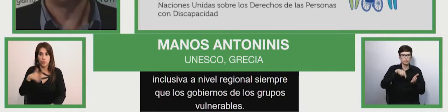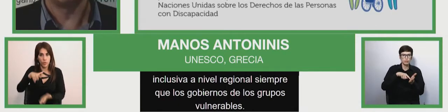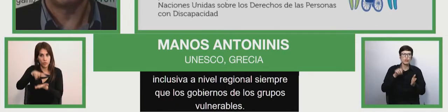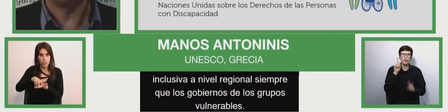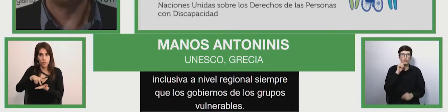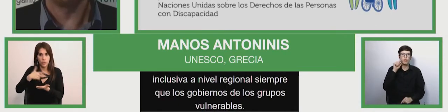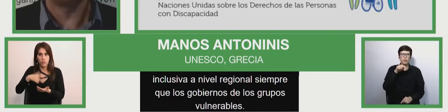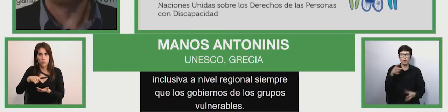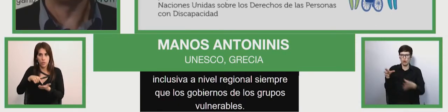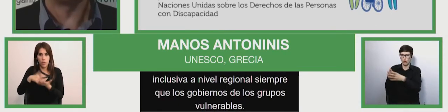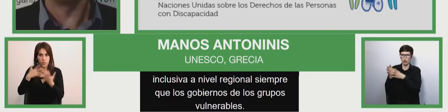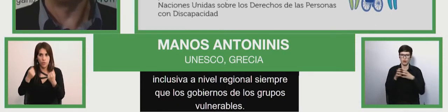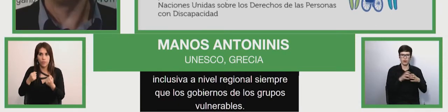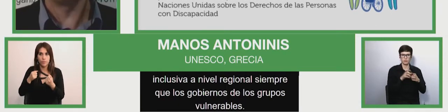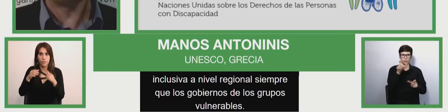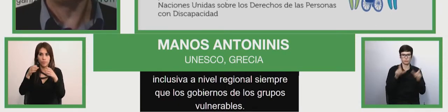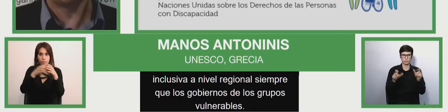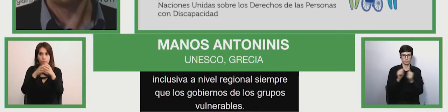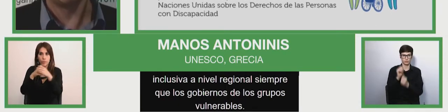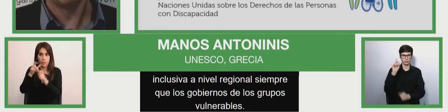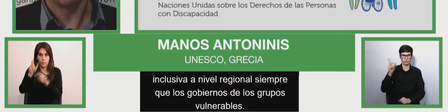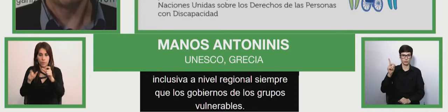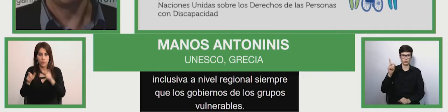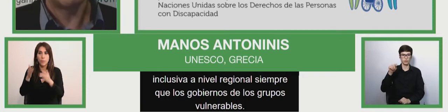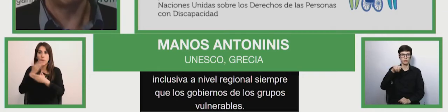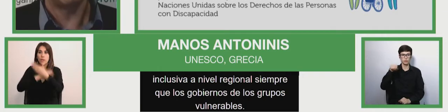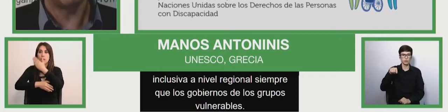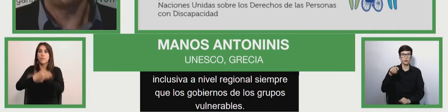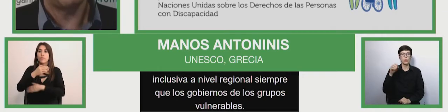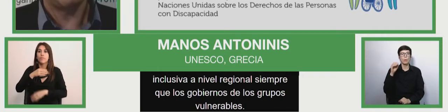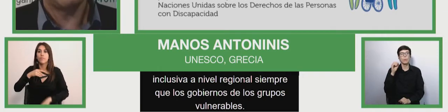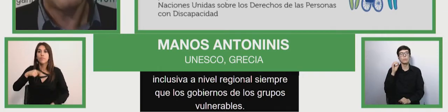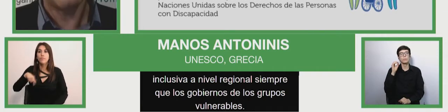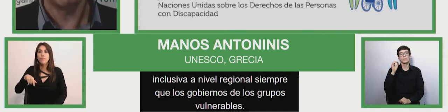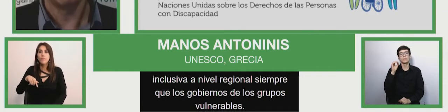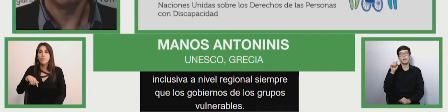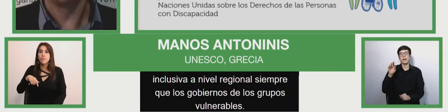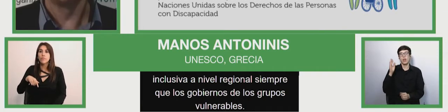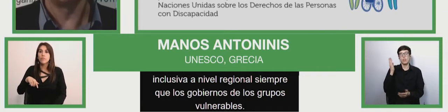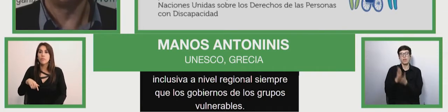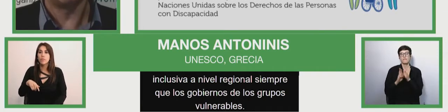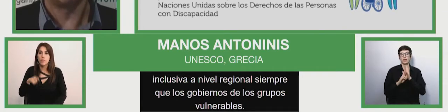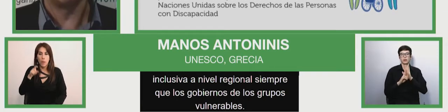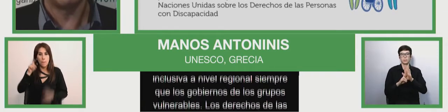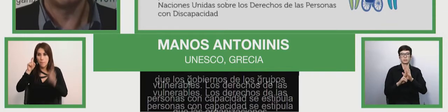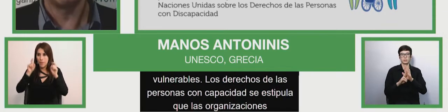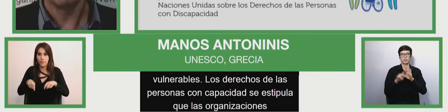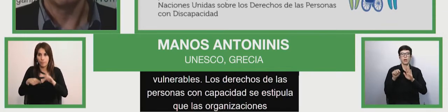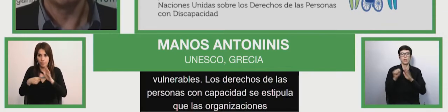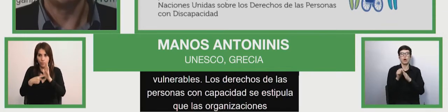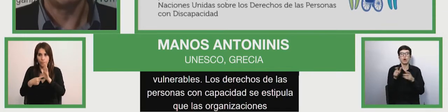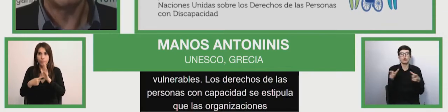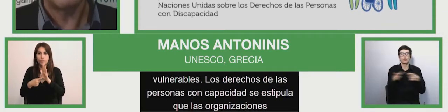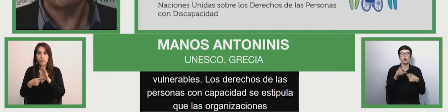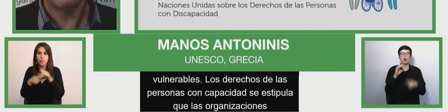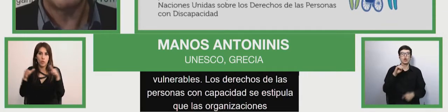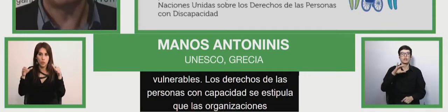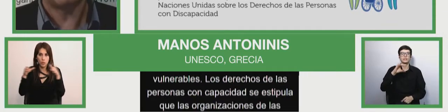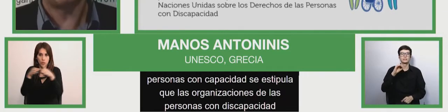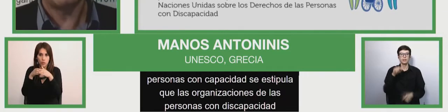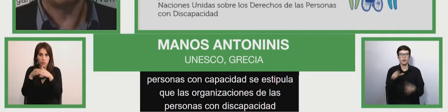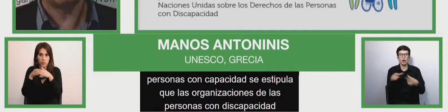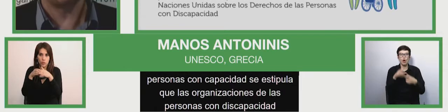of people with disabilities collaborate with the